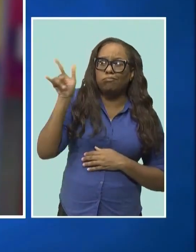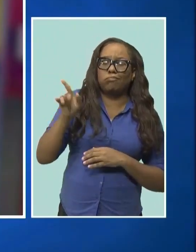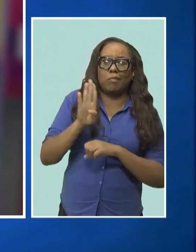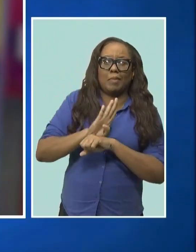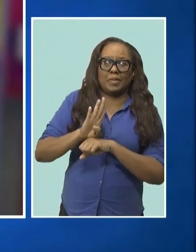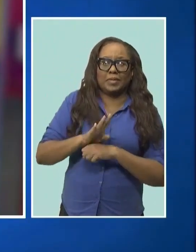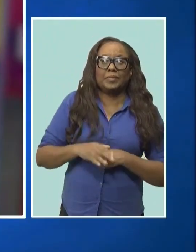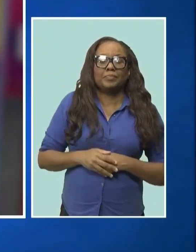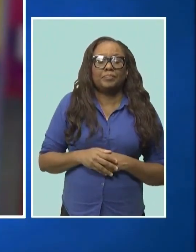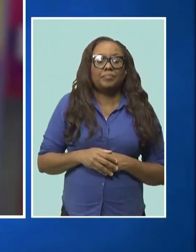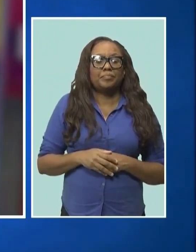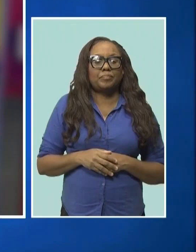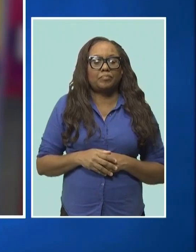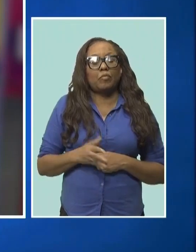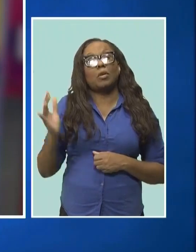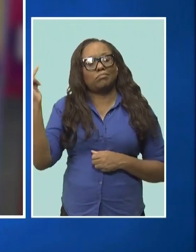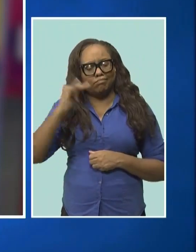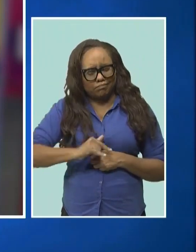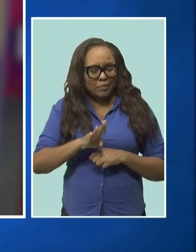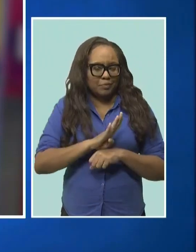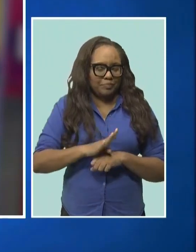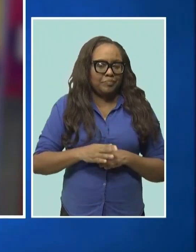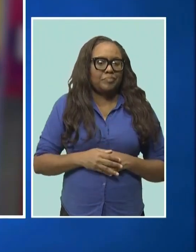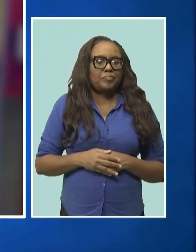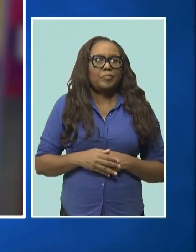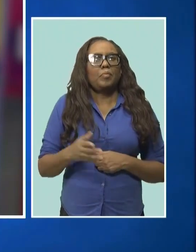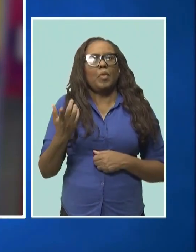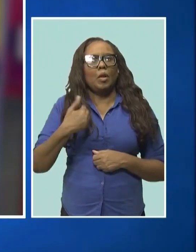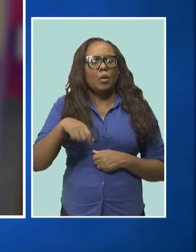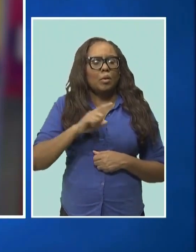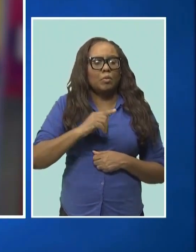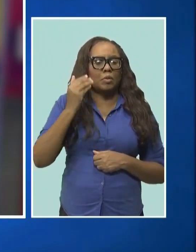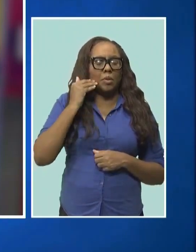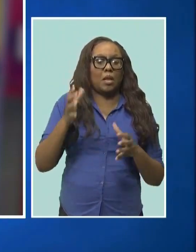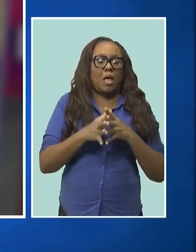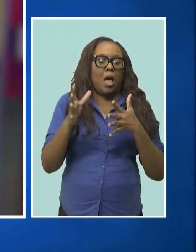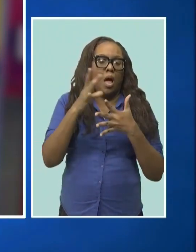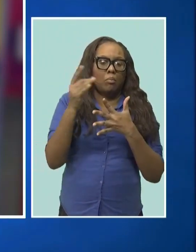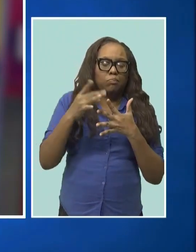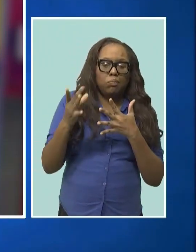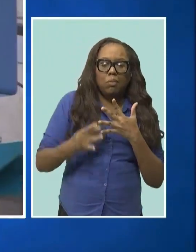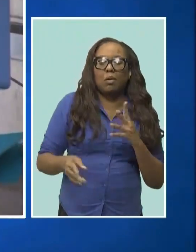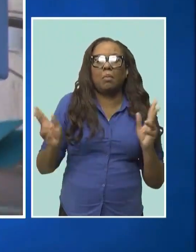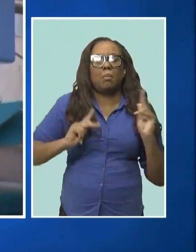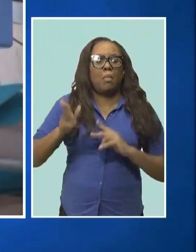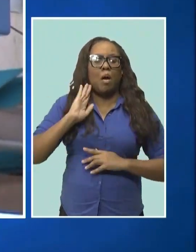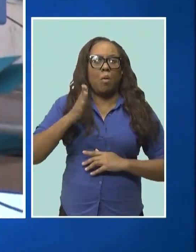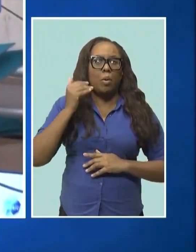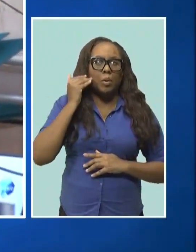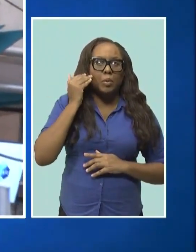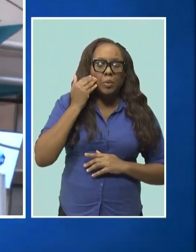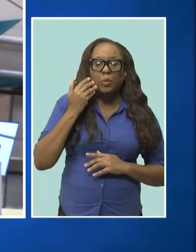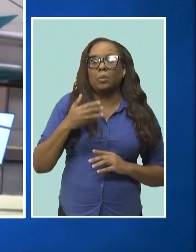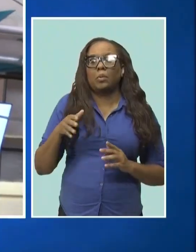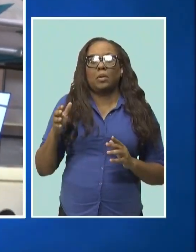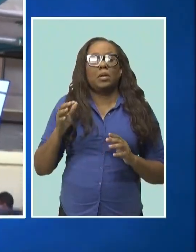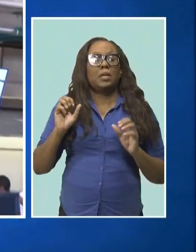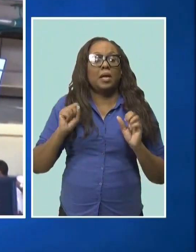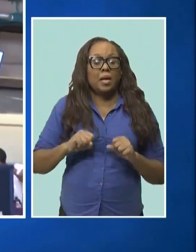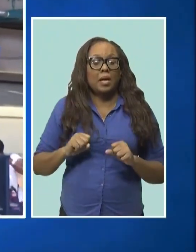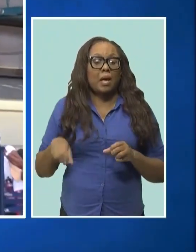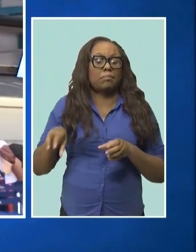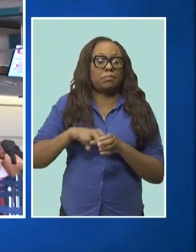this promotion, and the fact that they're seeing that they have these multiple options relative to flights out of JFK to